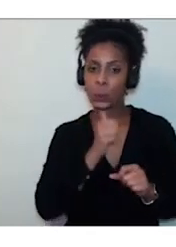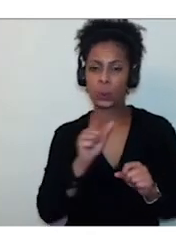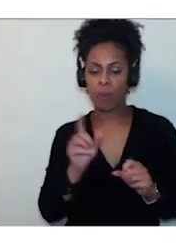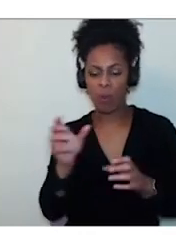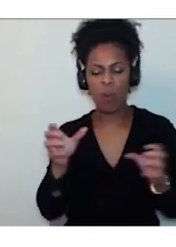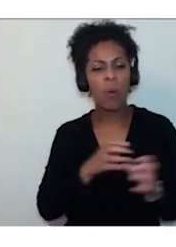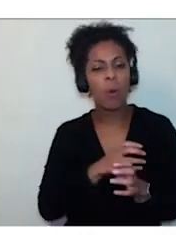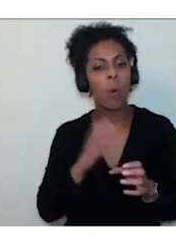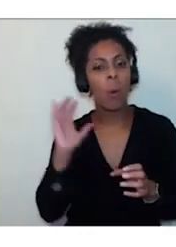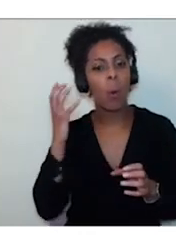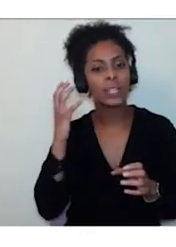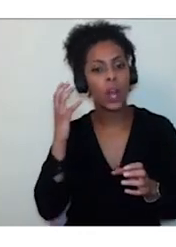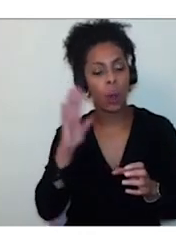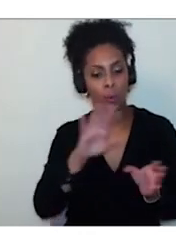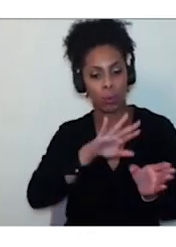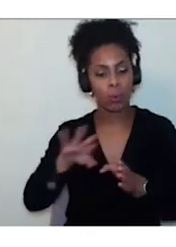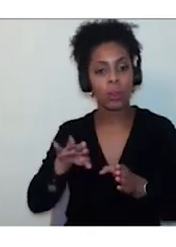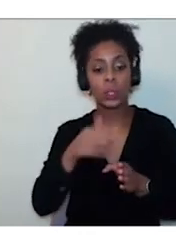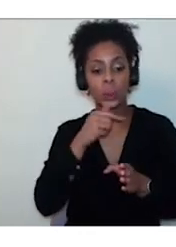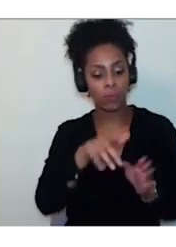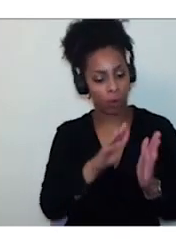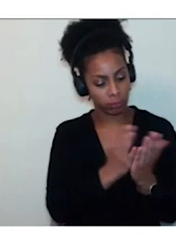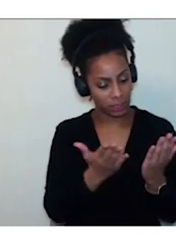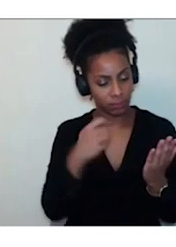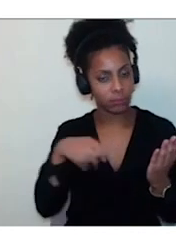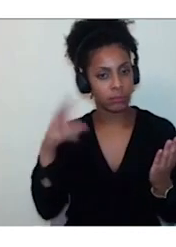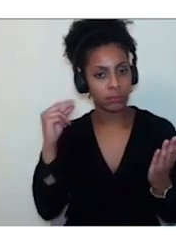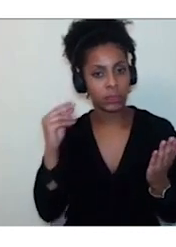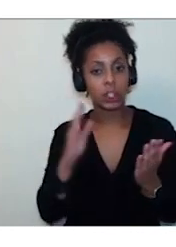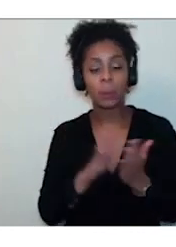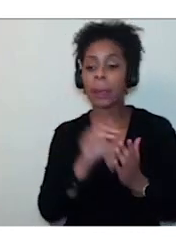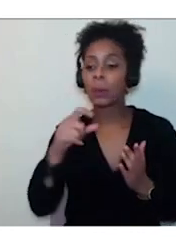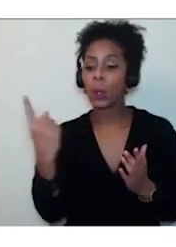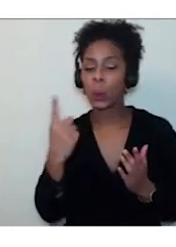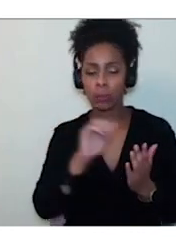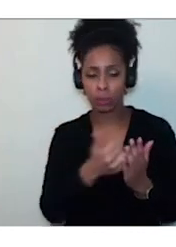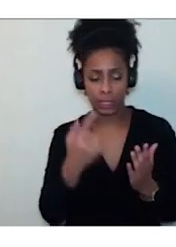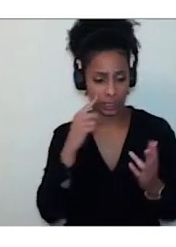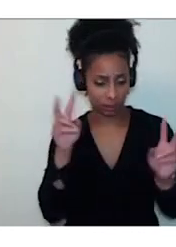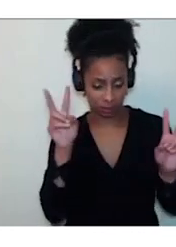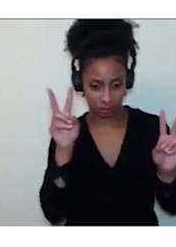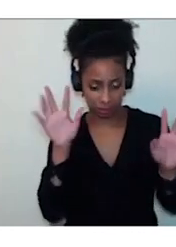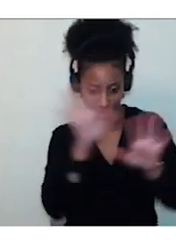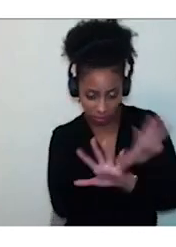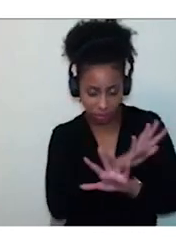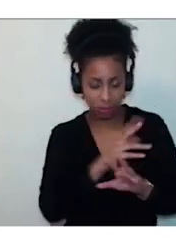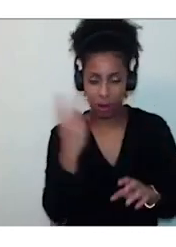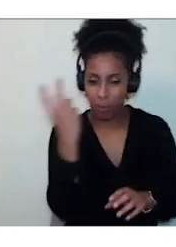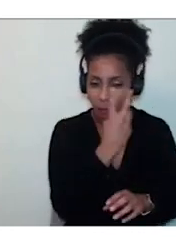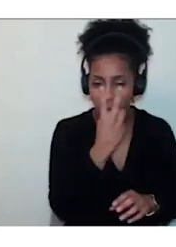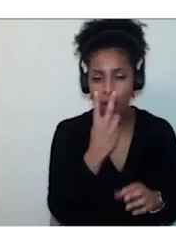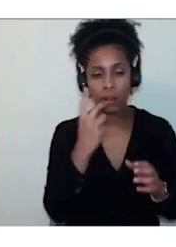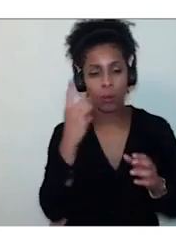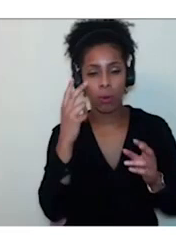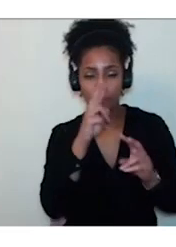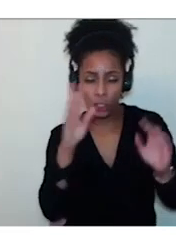and is specifically designed for use by people with print disabilities, including blindness, impaired vision, and dyslexia.